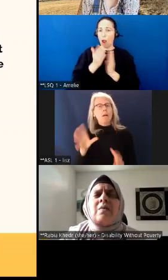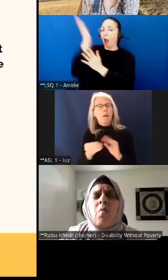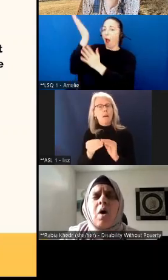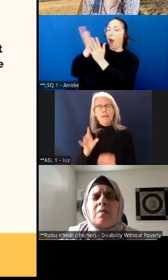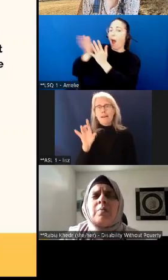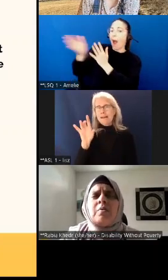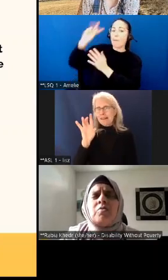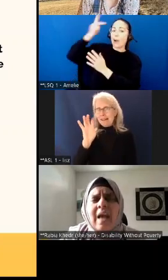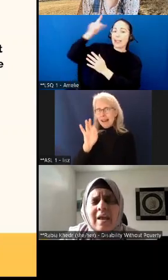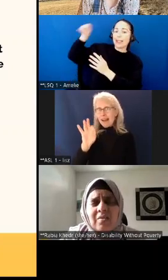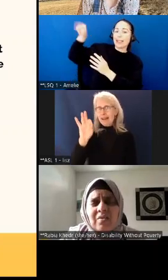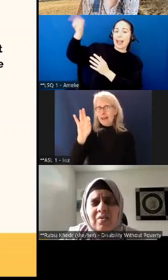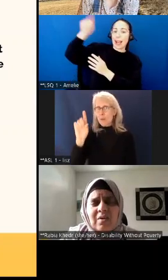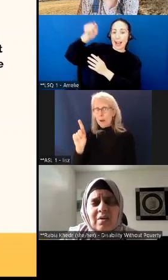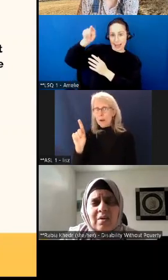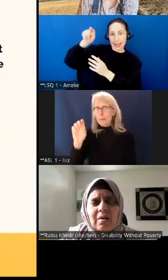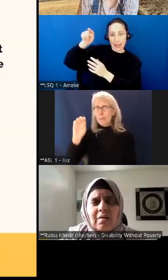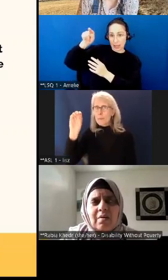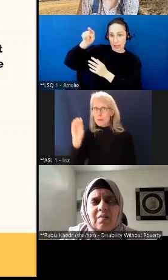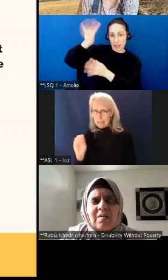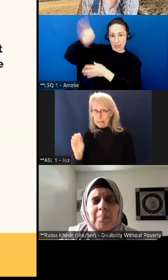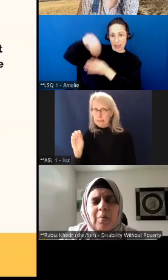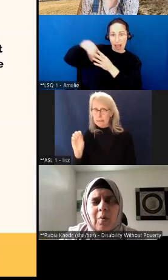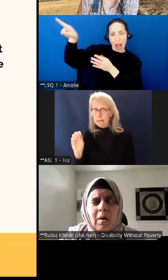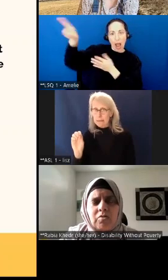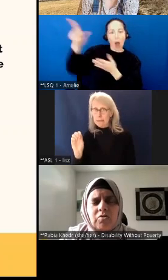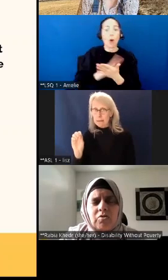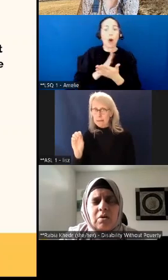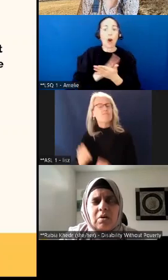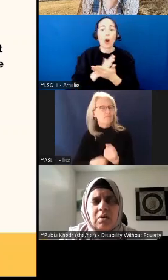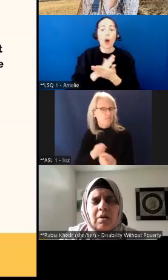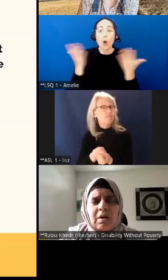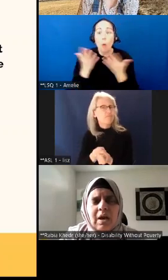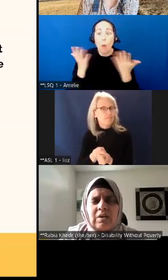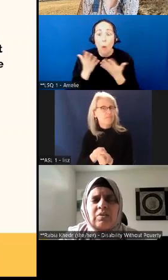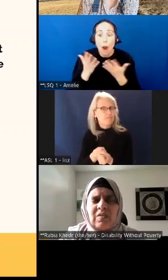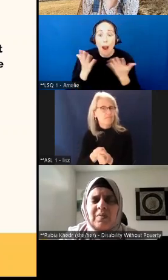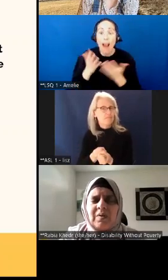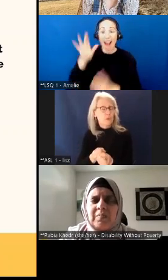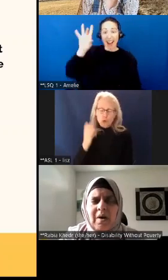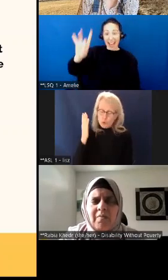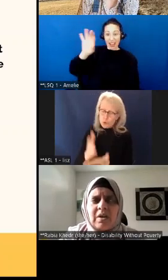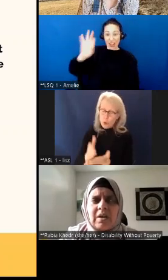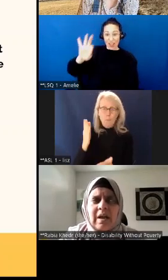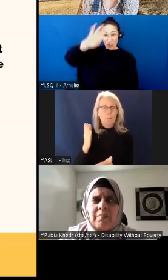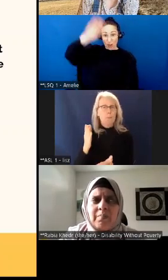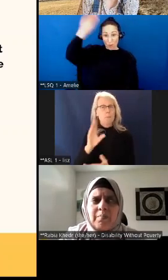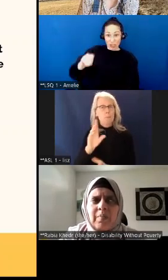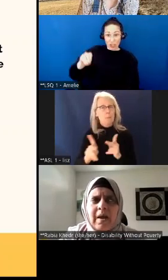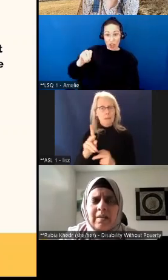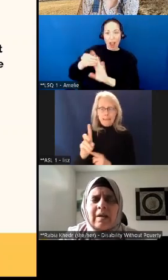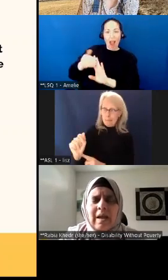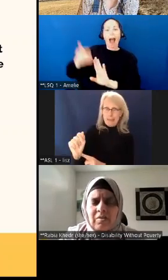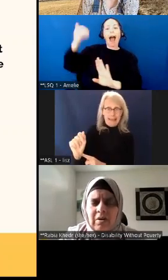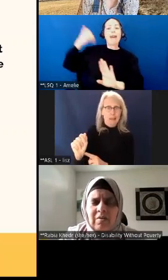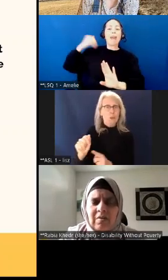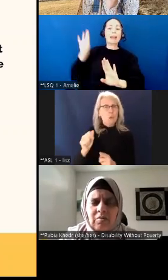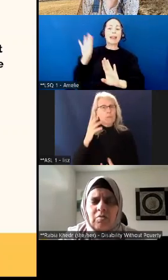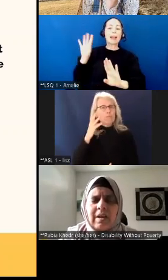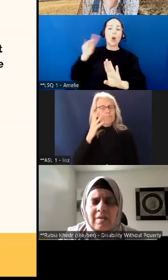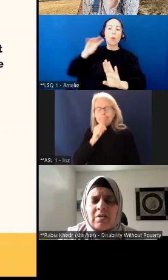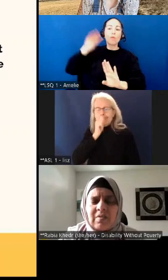91% support ending disability poverty through